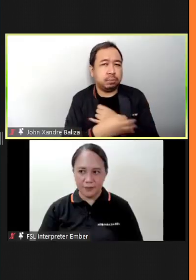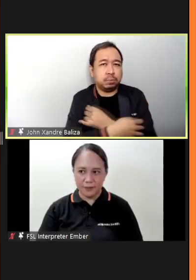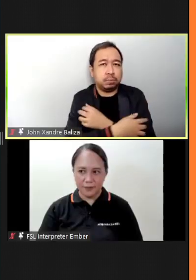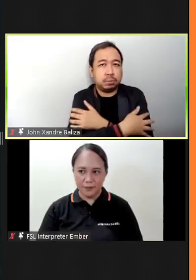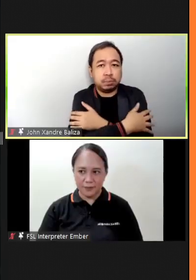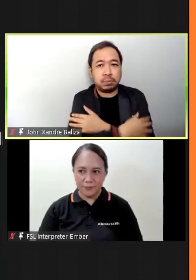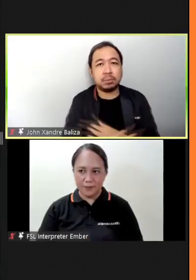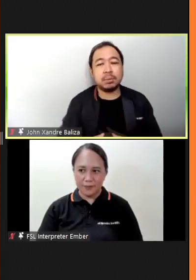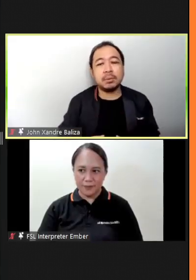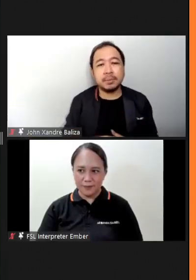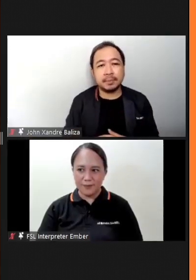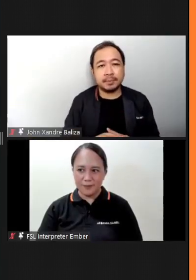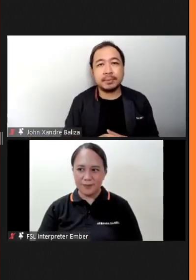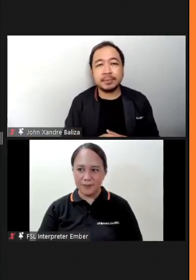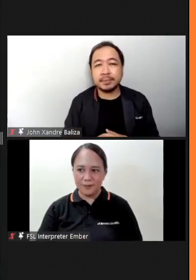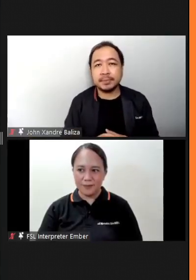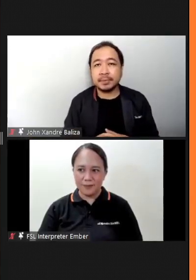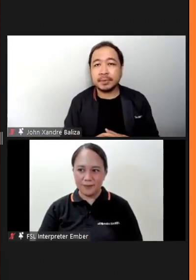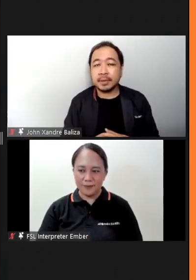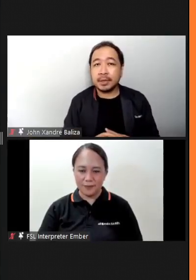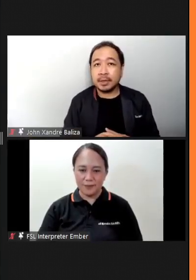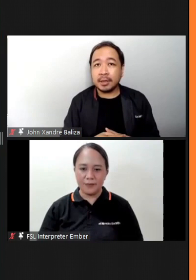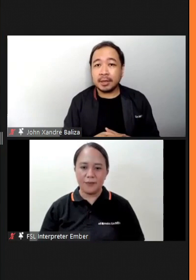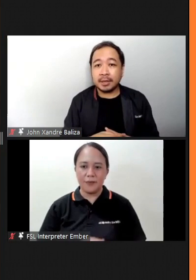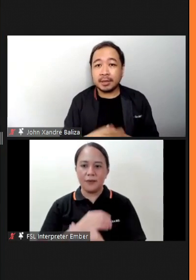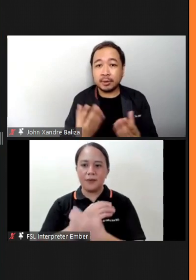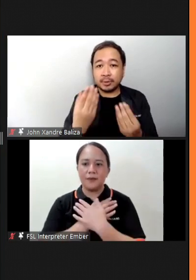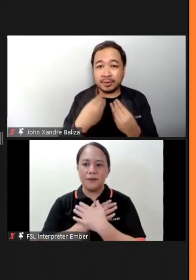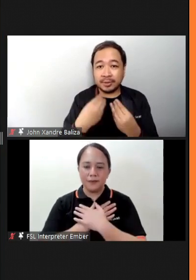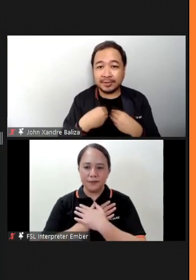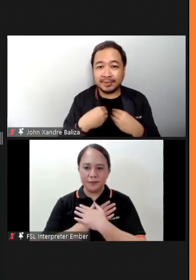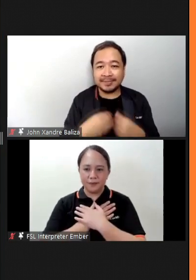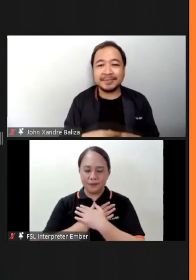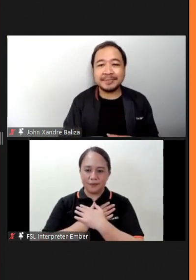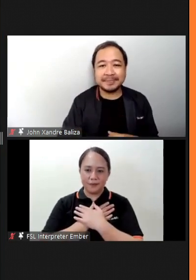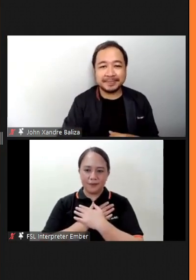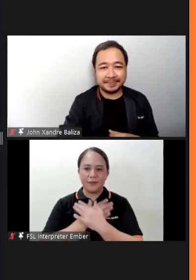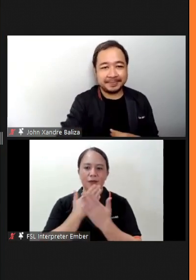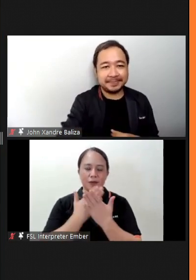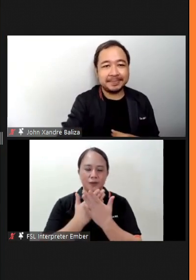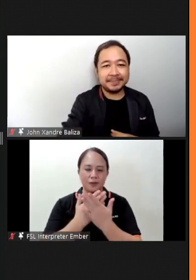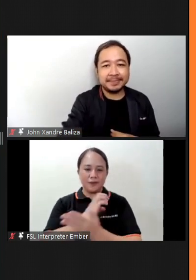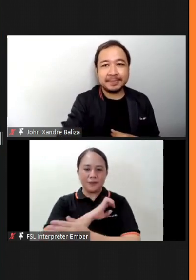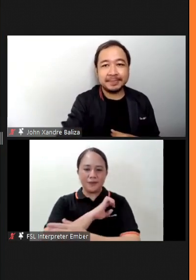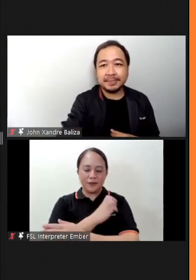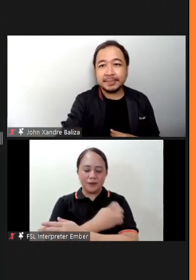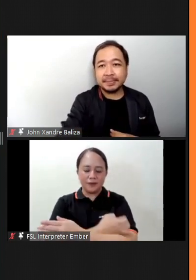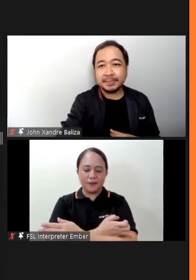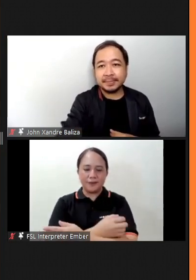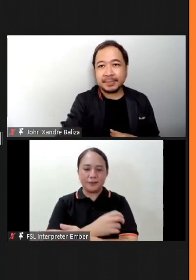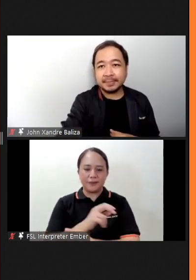And giving you the love. And good energies that you need.